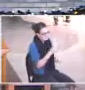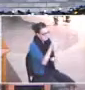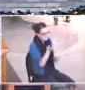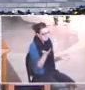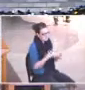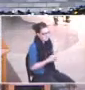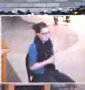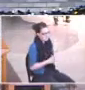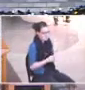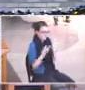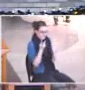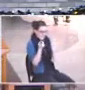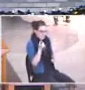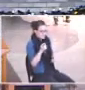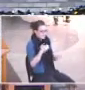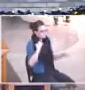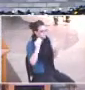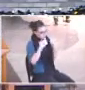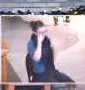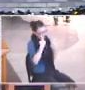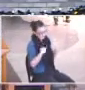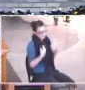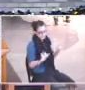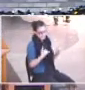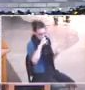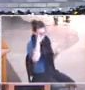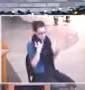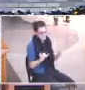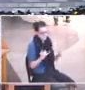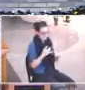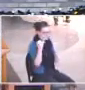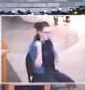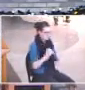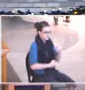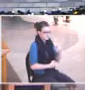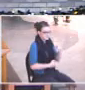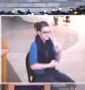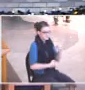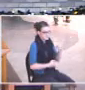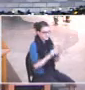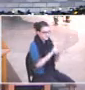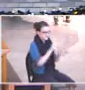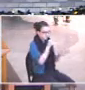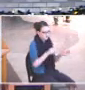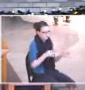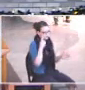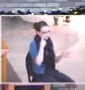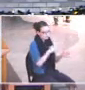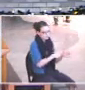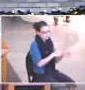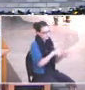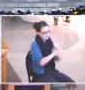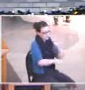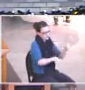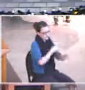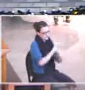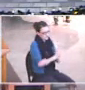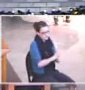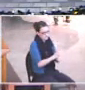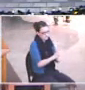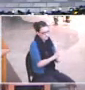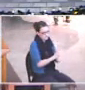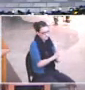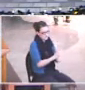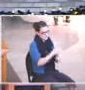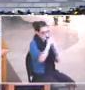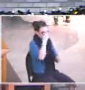It's kind of emotional for me today, because this is the last student recognition year that